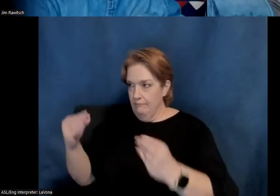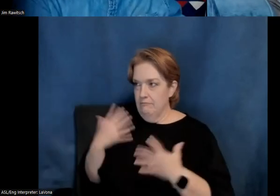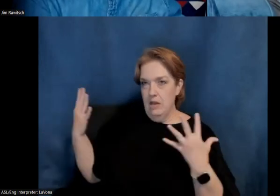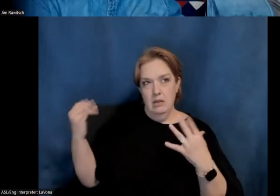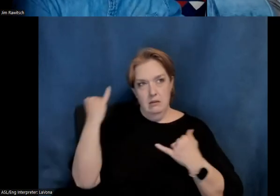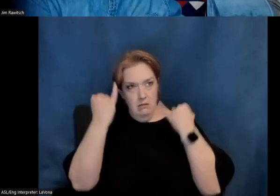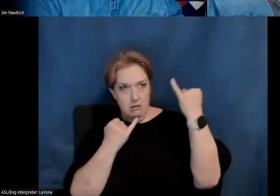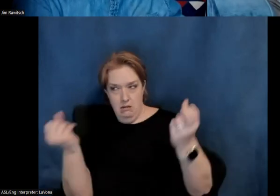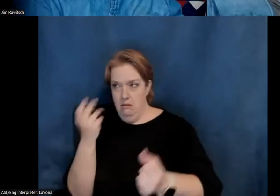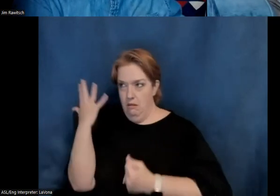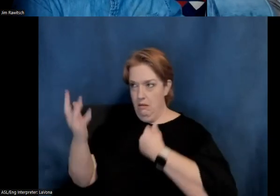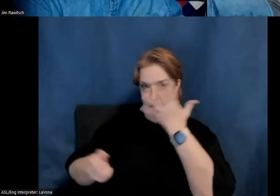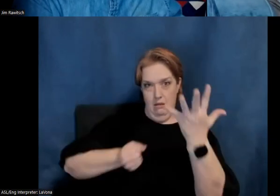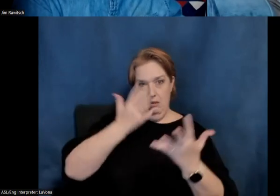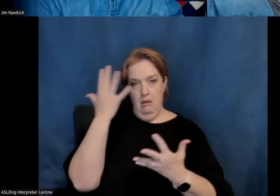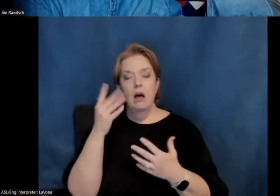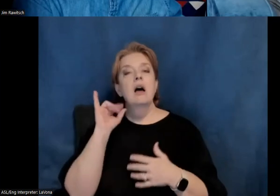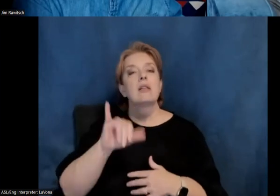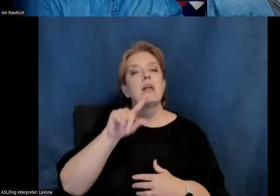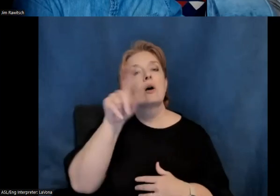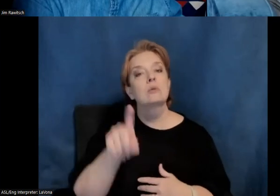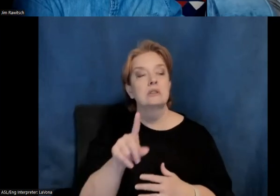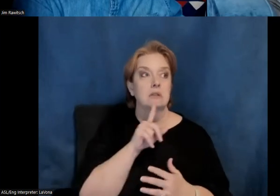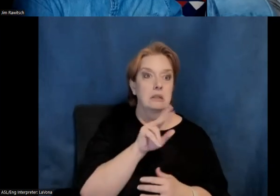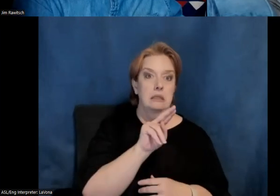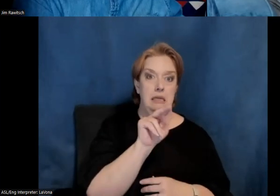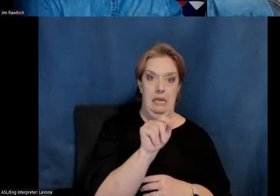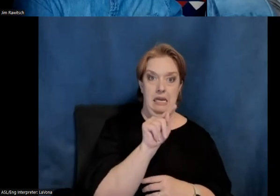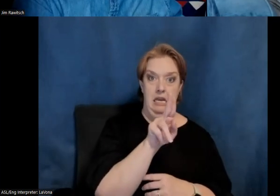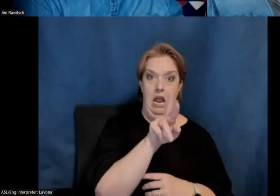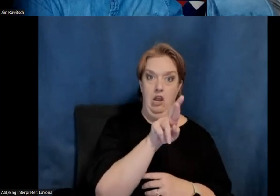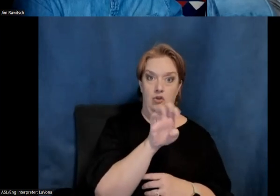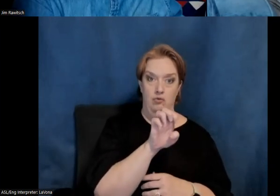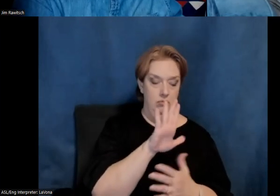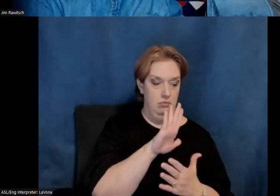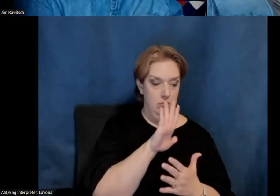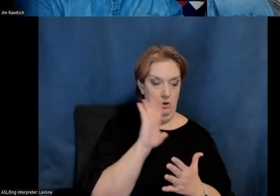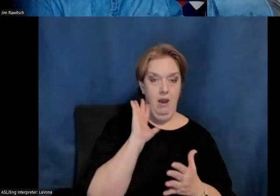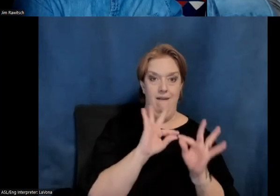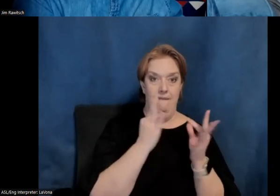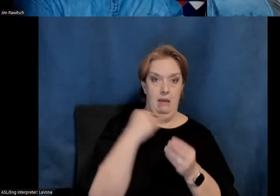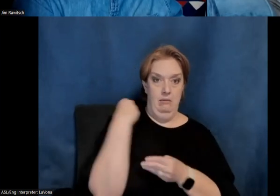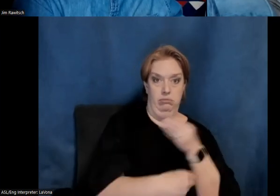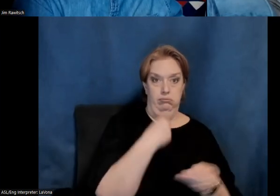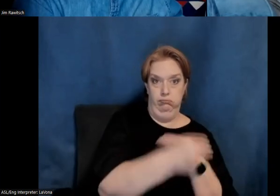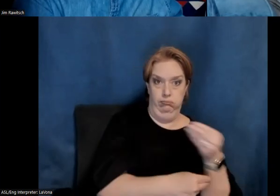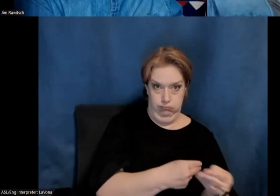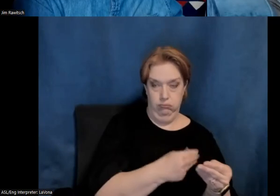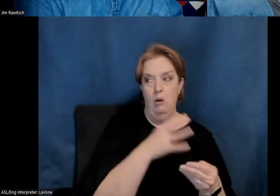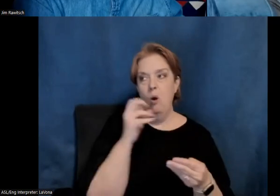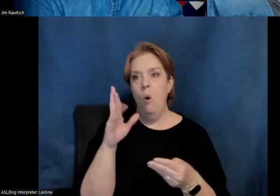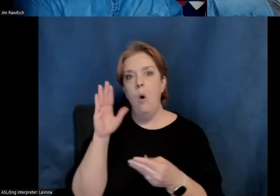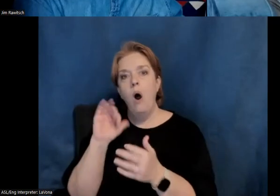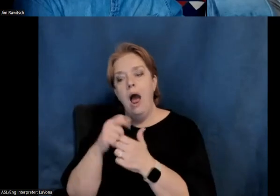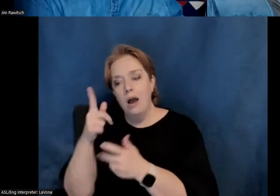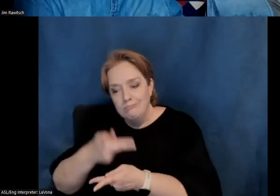is it nature or nurture, um, I think that we're not all going to be as talented as Maloof, no matter how much maybe